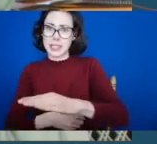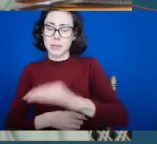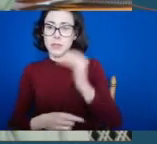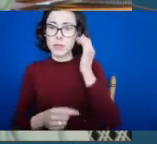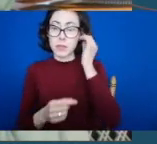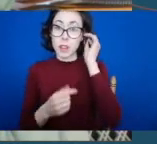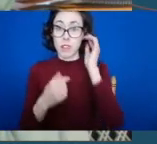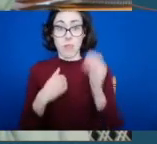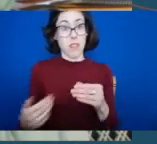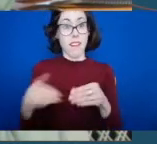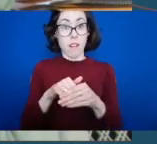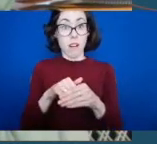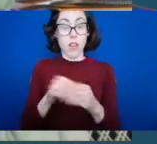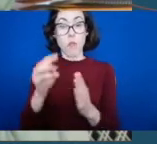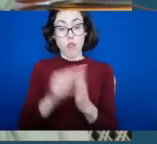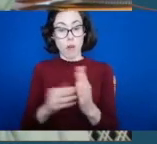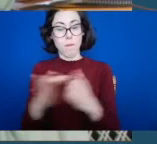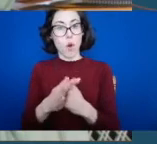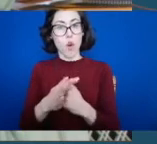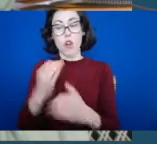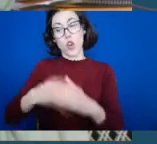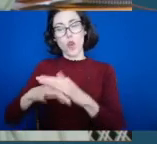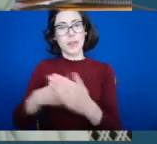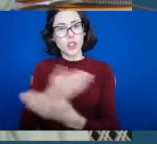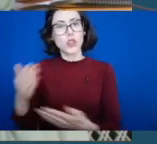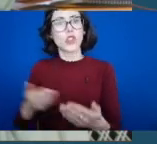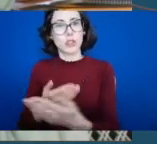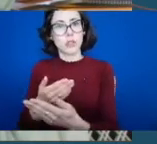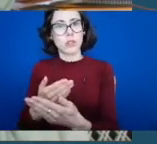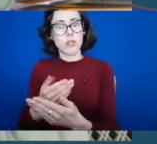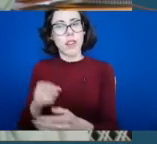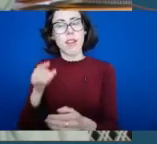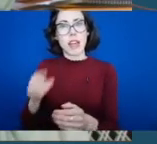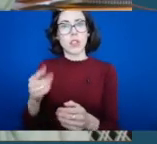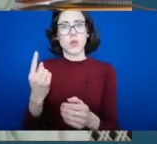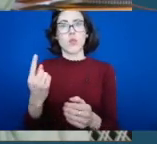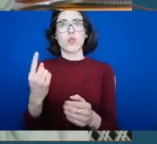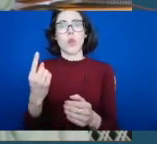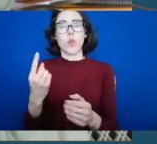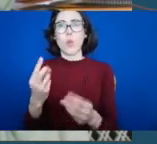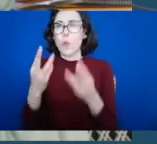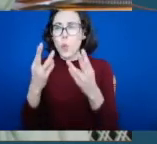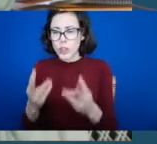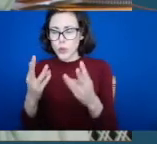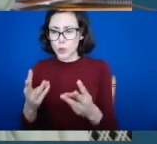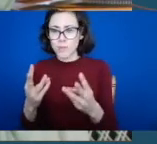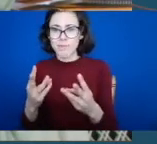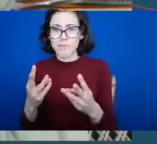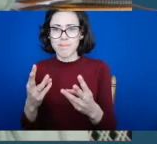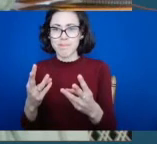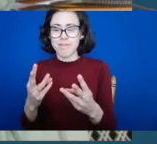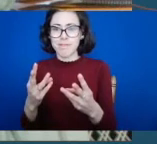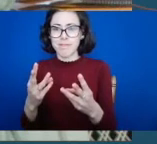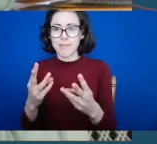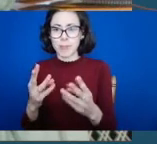for government discussions. one thing at the heart of government discussions was to prioritize across many areas of government the key objectives